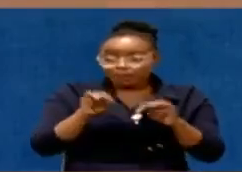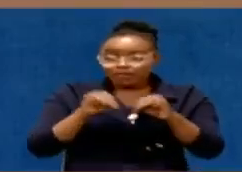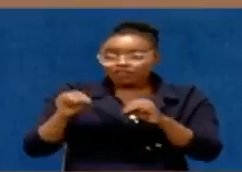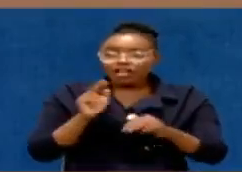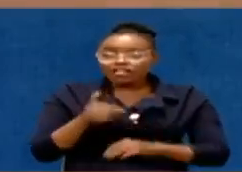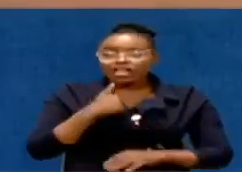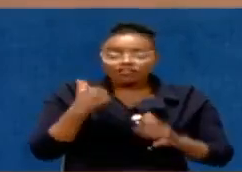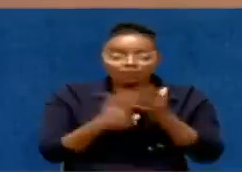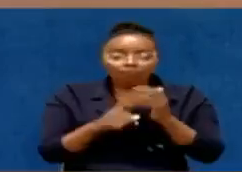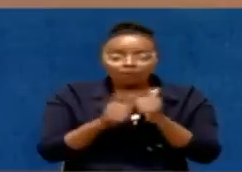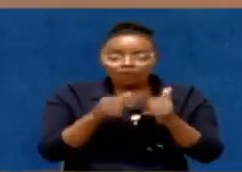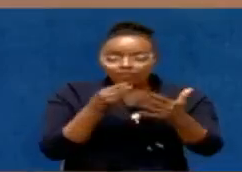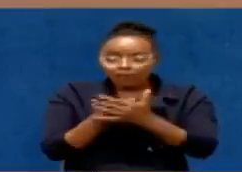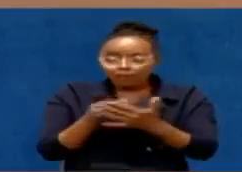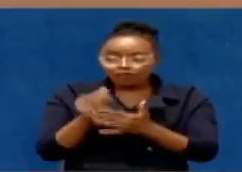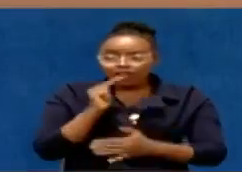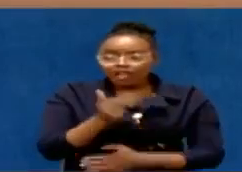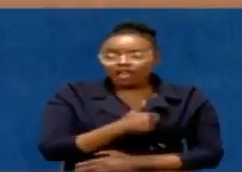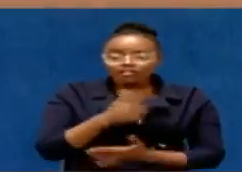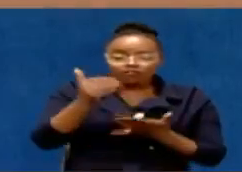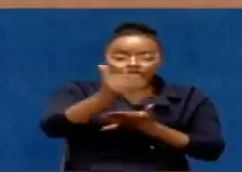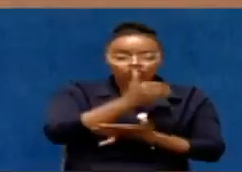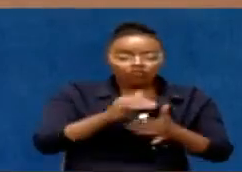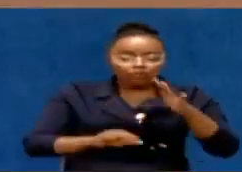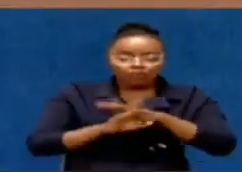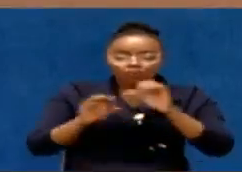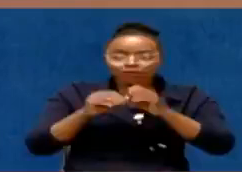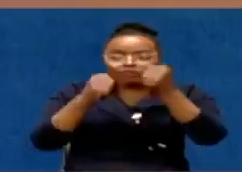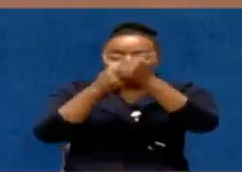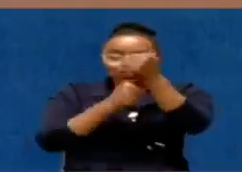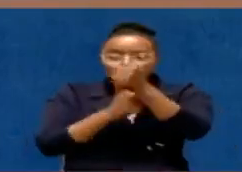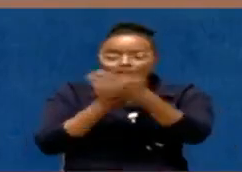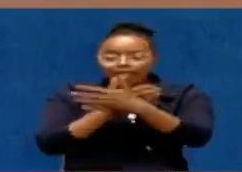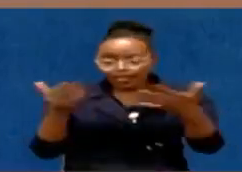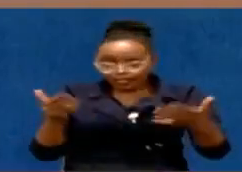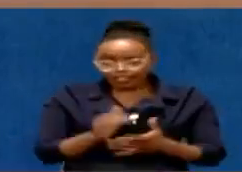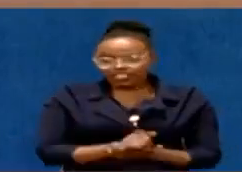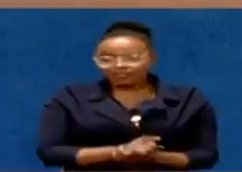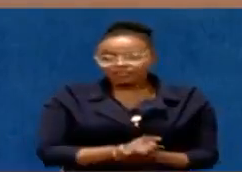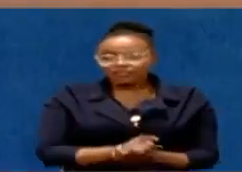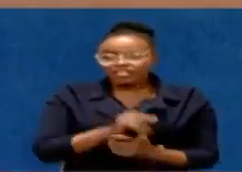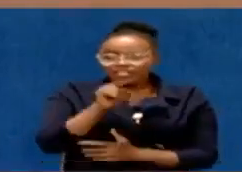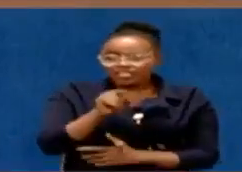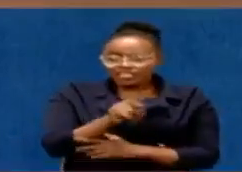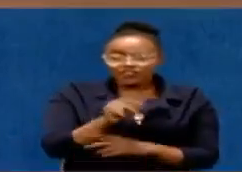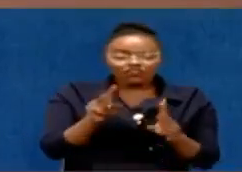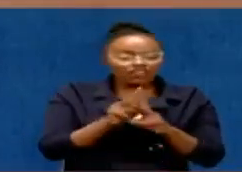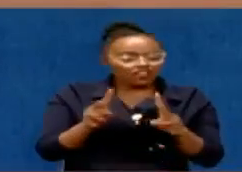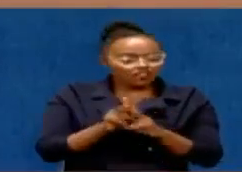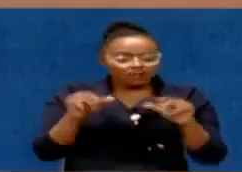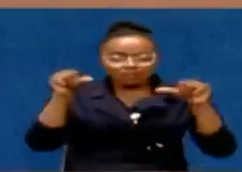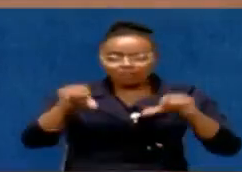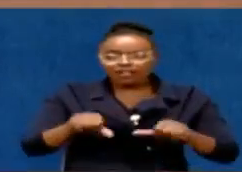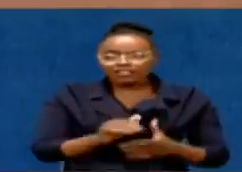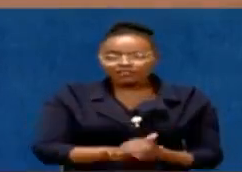facing liquidity challenges as our real estate collections are yet to be optimal to support any remittances. Guys, this is so irritating.